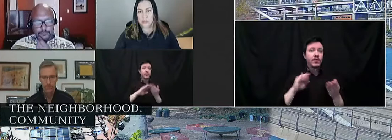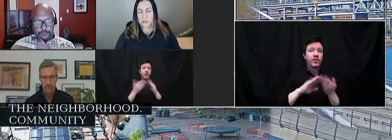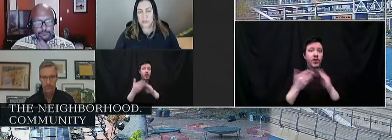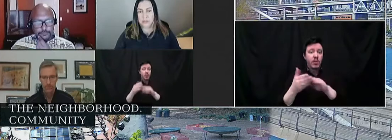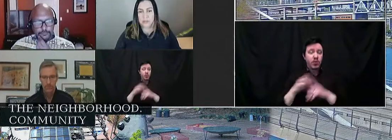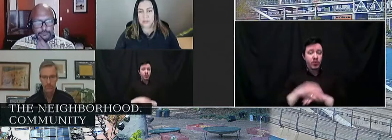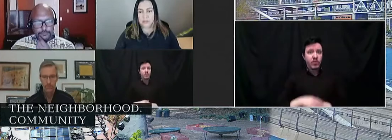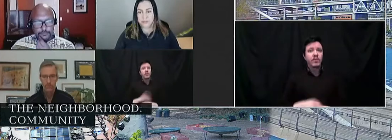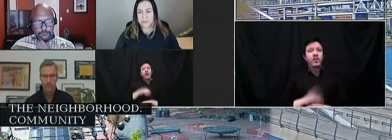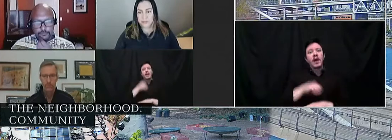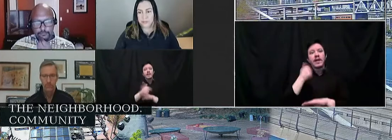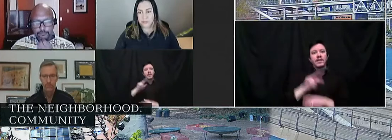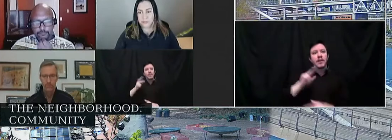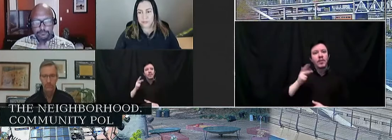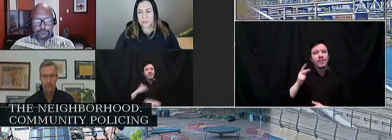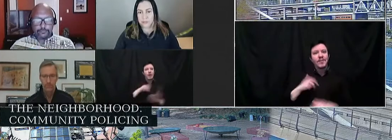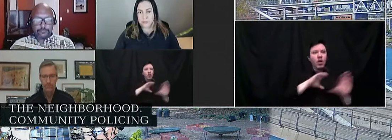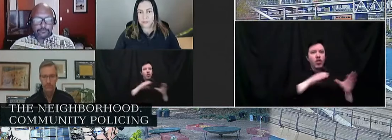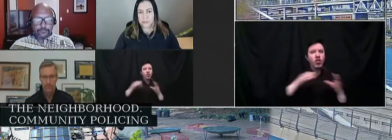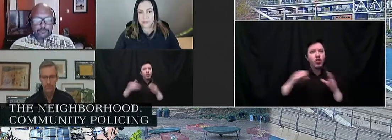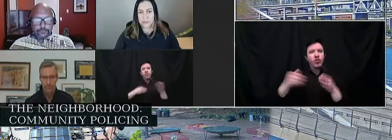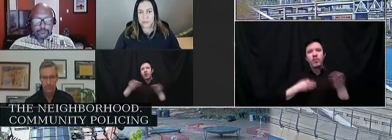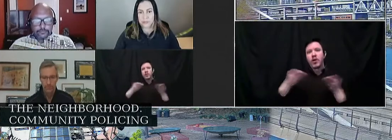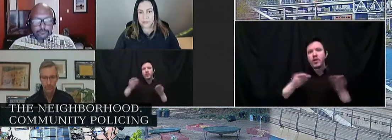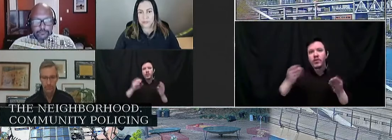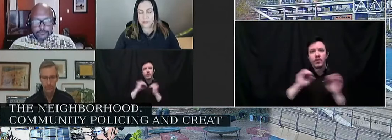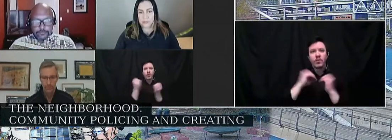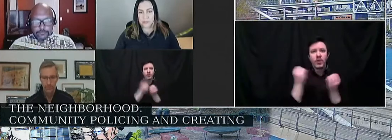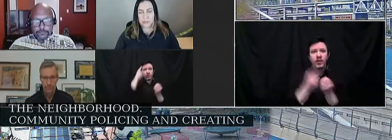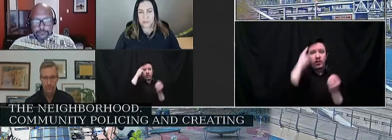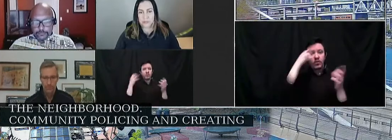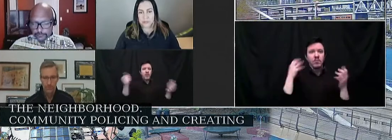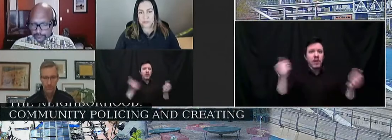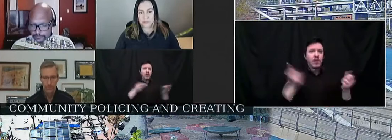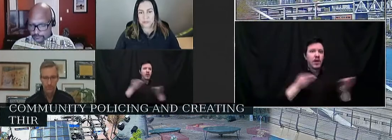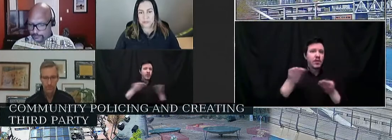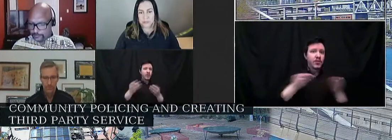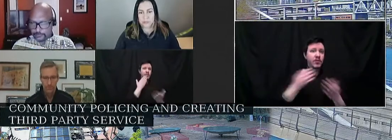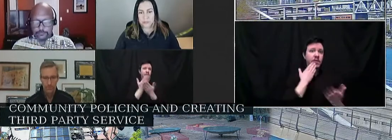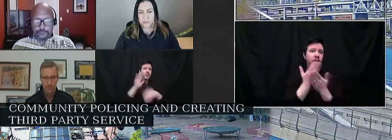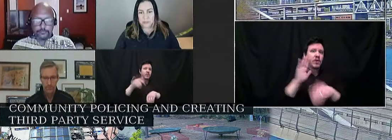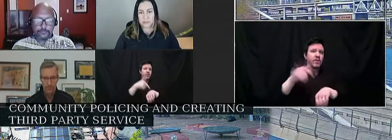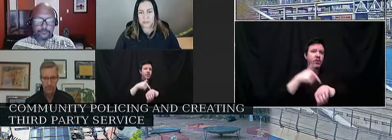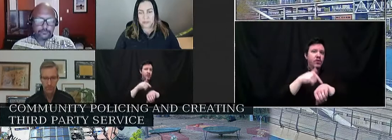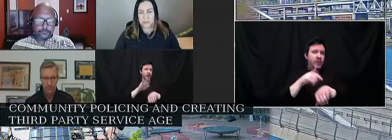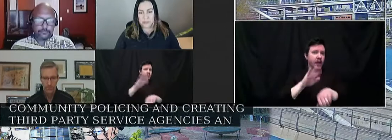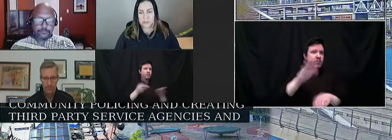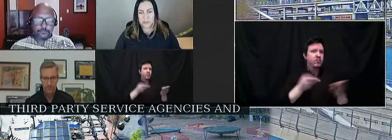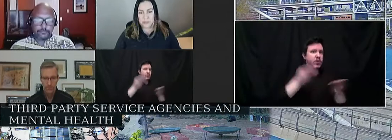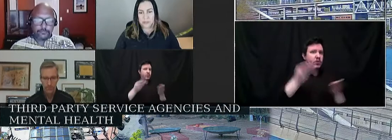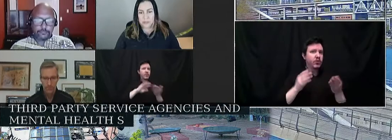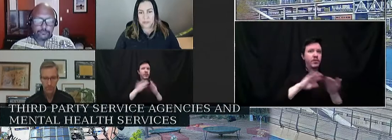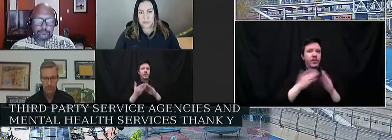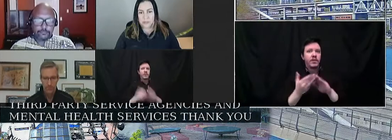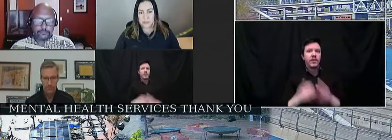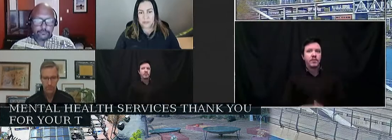third-party coordination of service agencies, mental health services. Thank you for your time and for your service to the city.